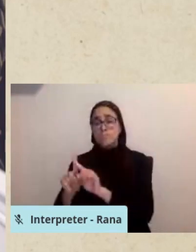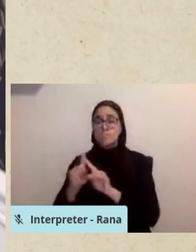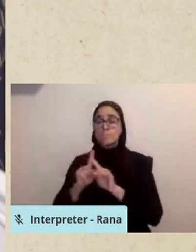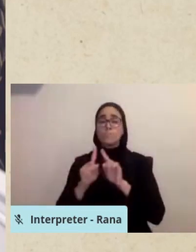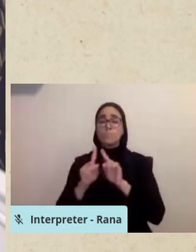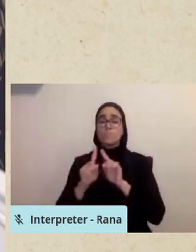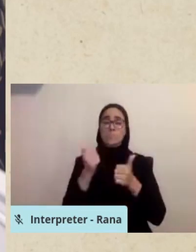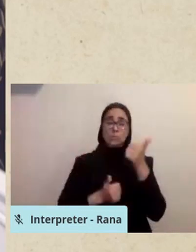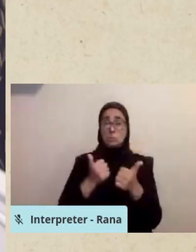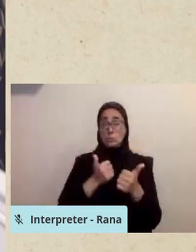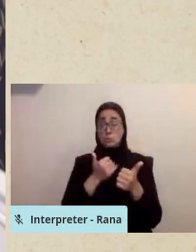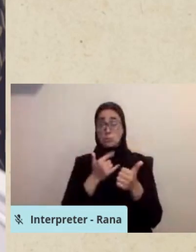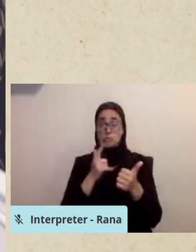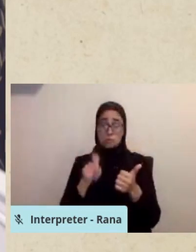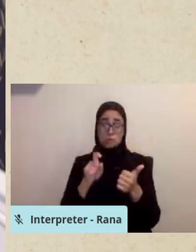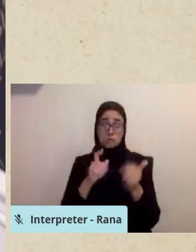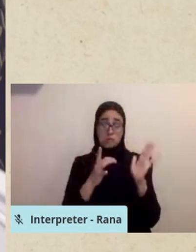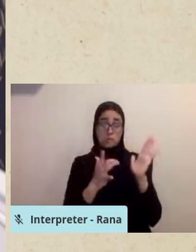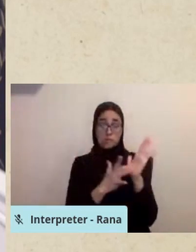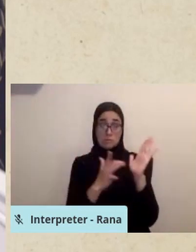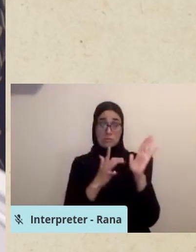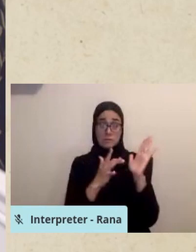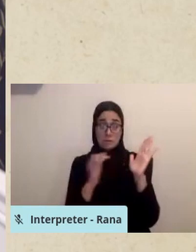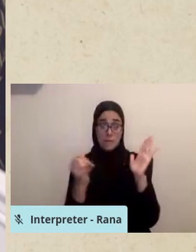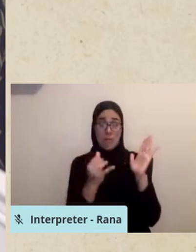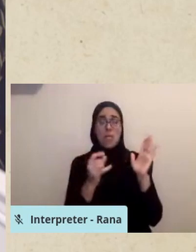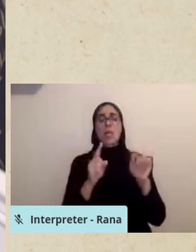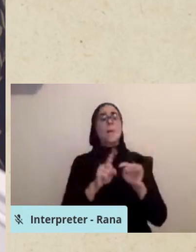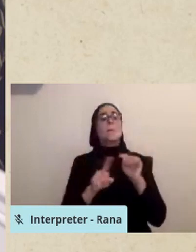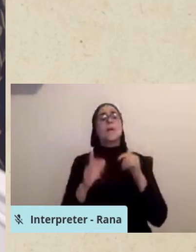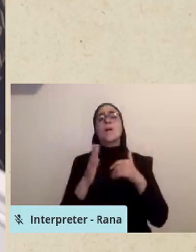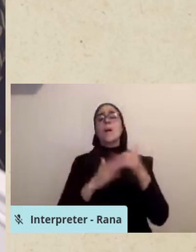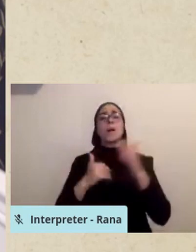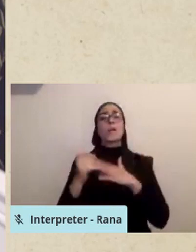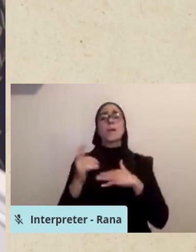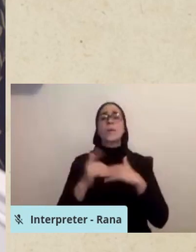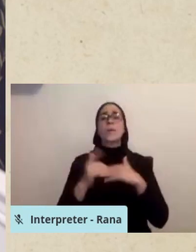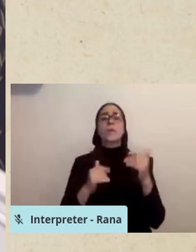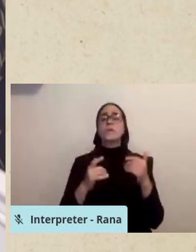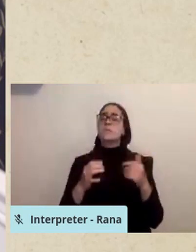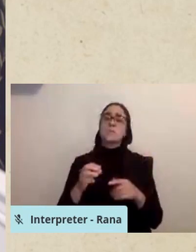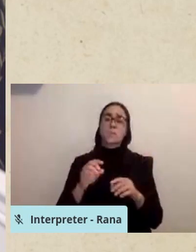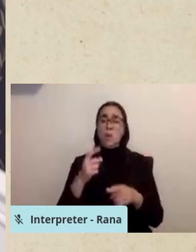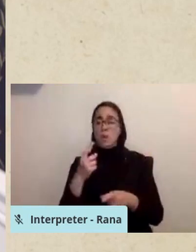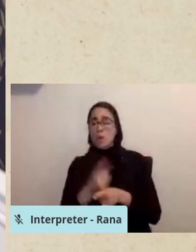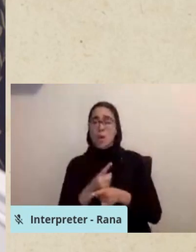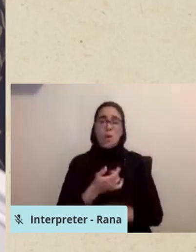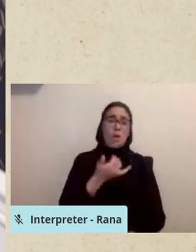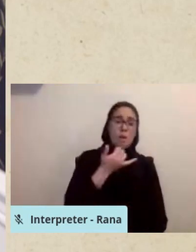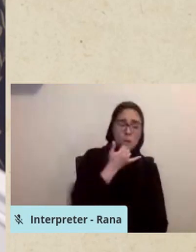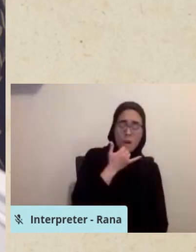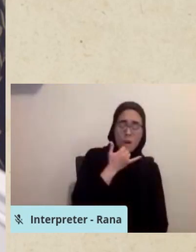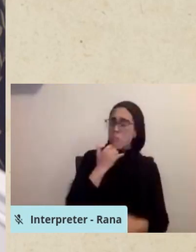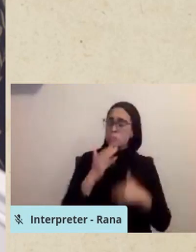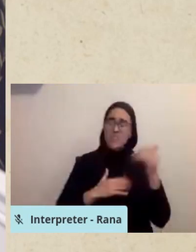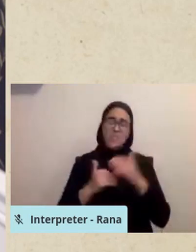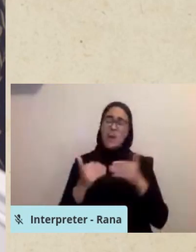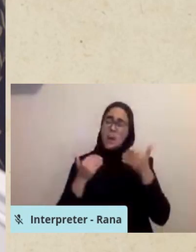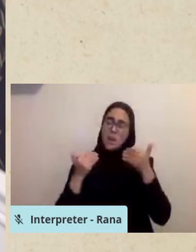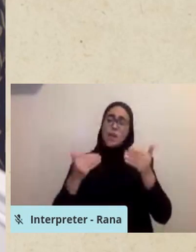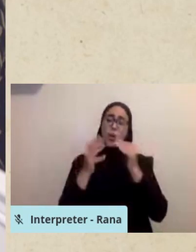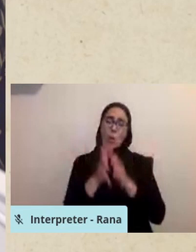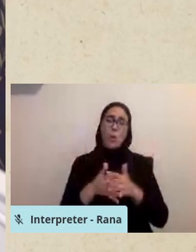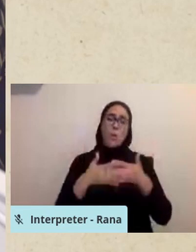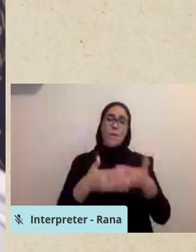appropriate at the end of life. But the team should rest assured knowing there is no wrong or inappropriate passage from the Qur'an.